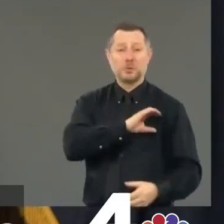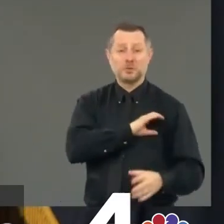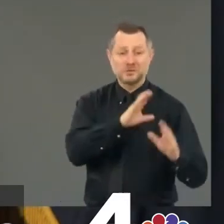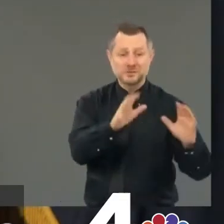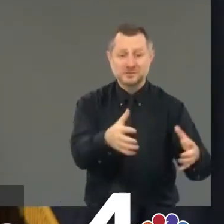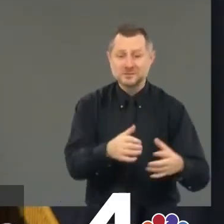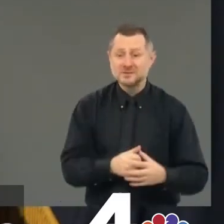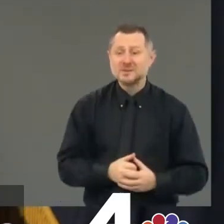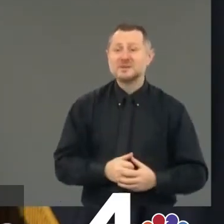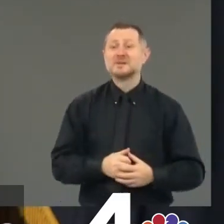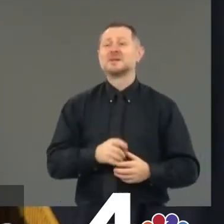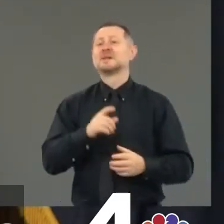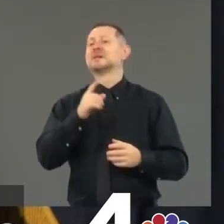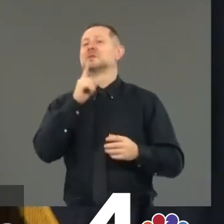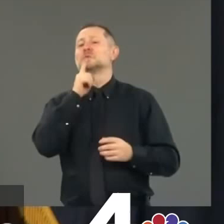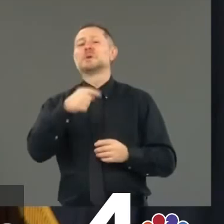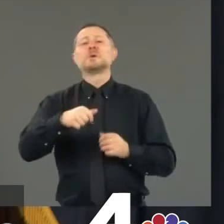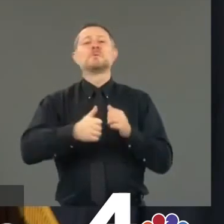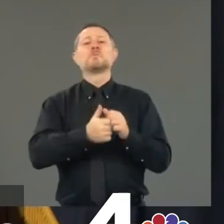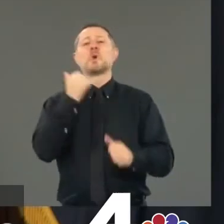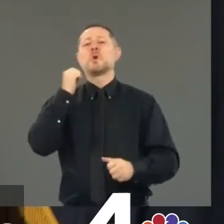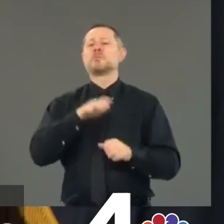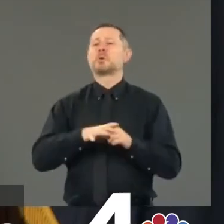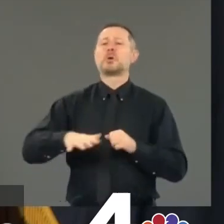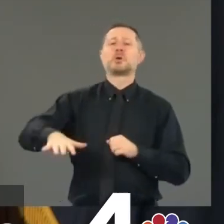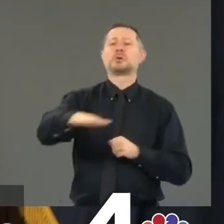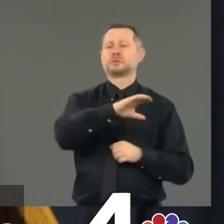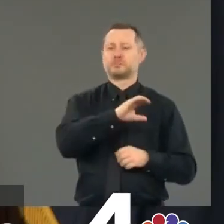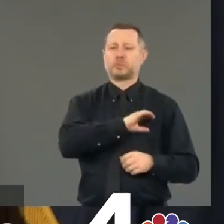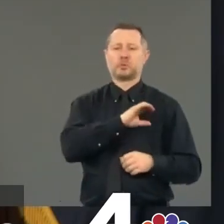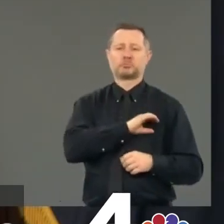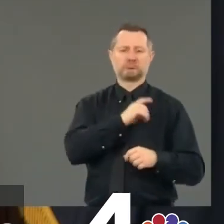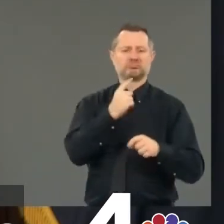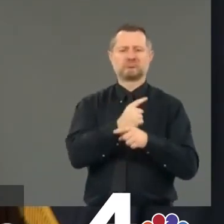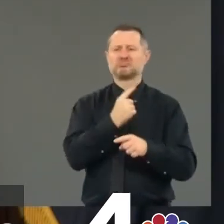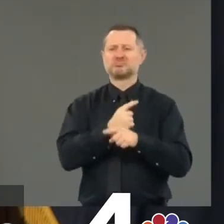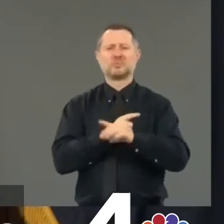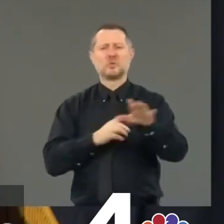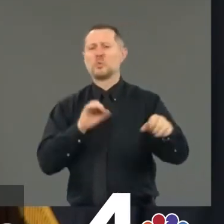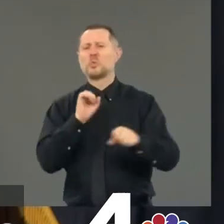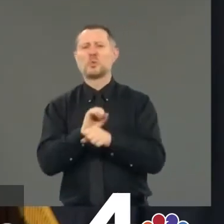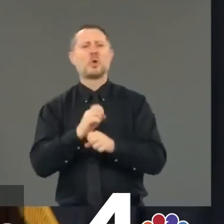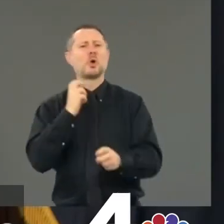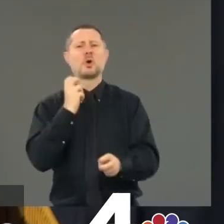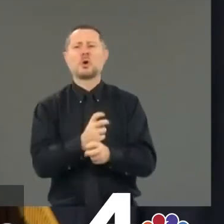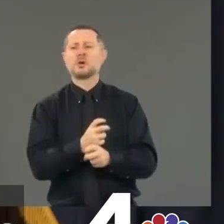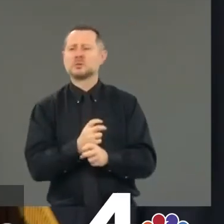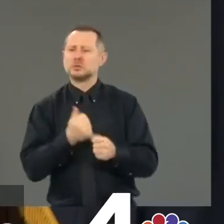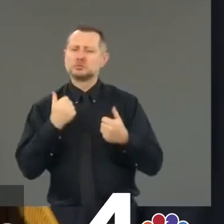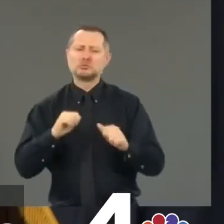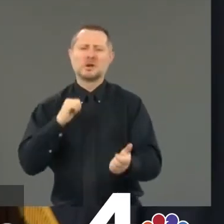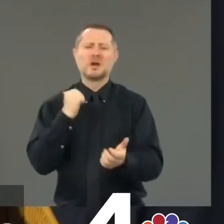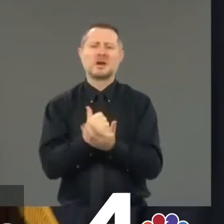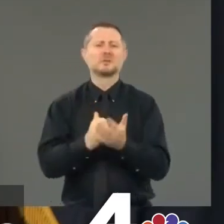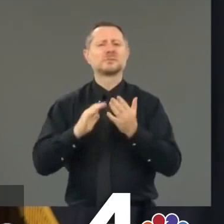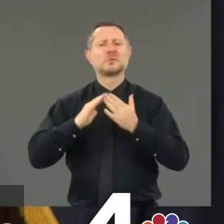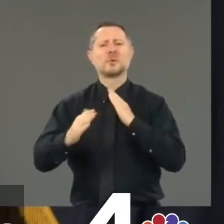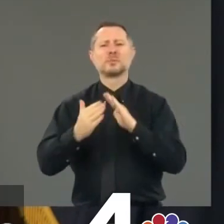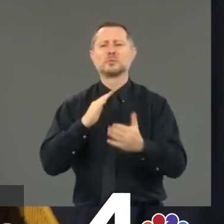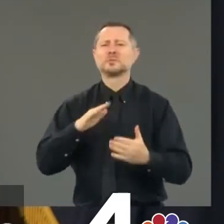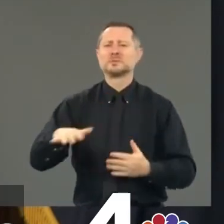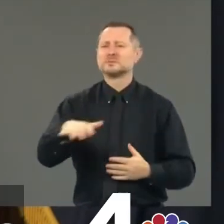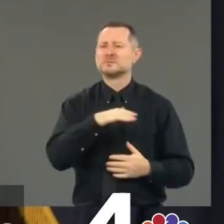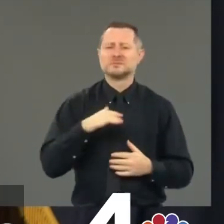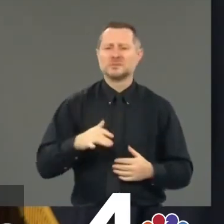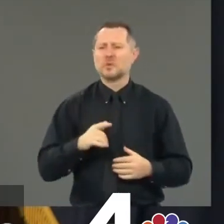99.9% of them who are good, hardworking people who are trying to help their community. It's a common